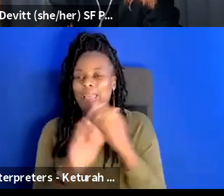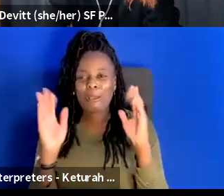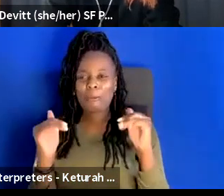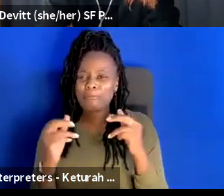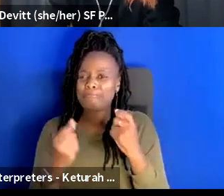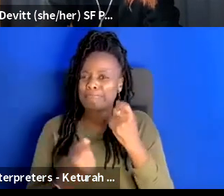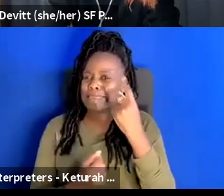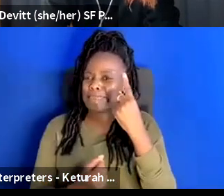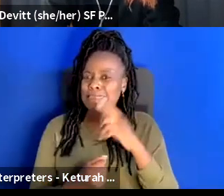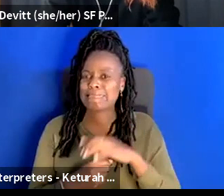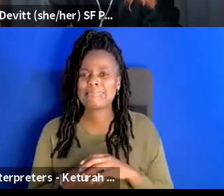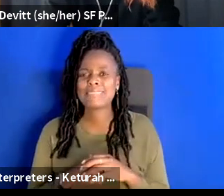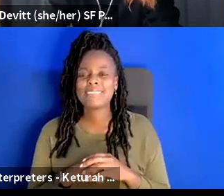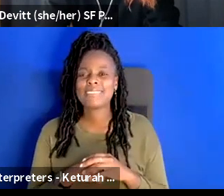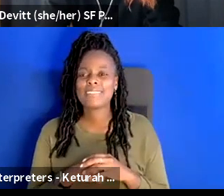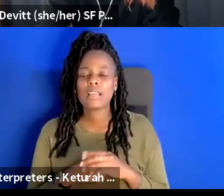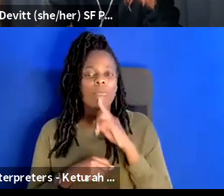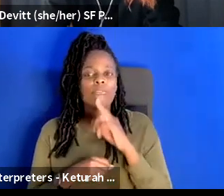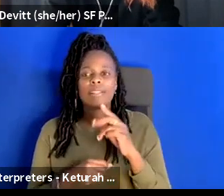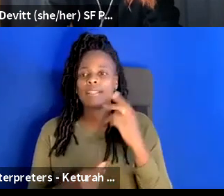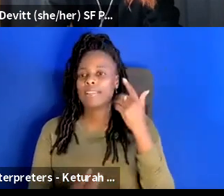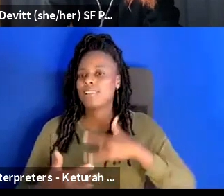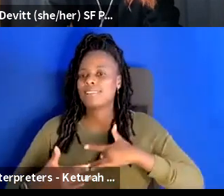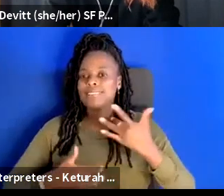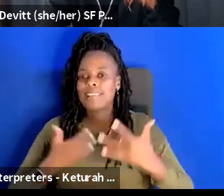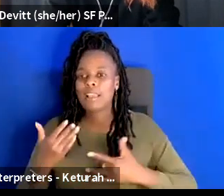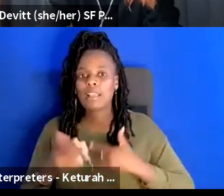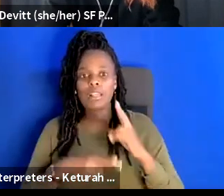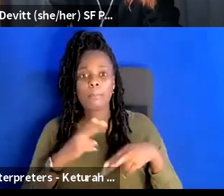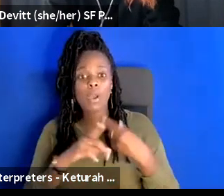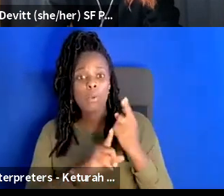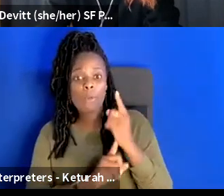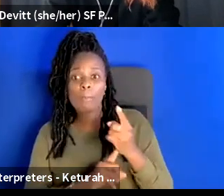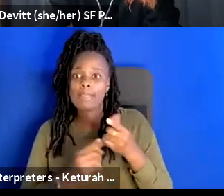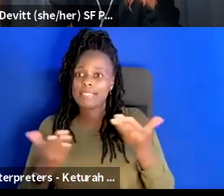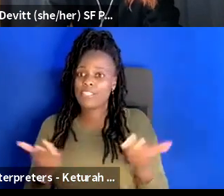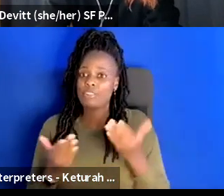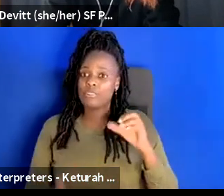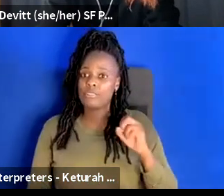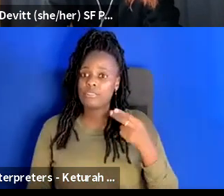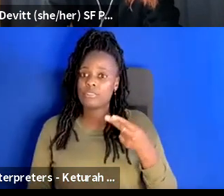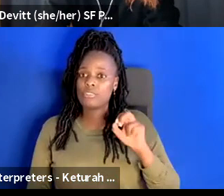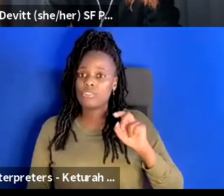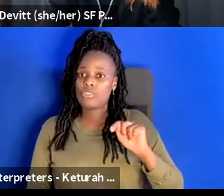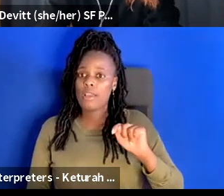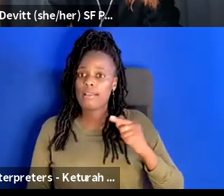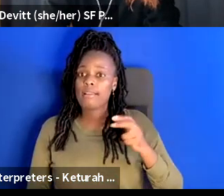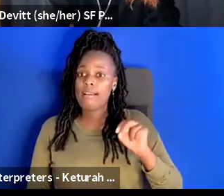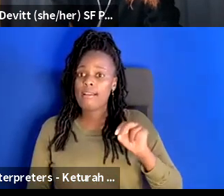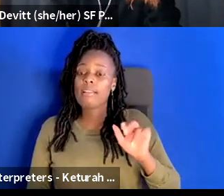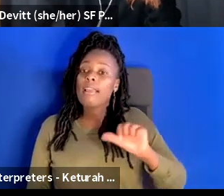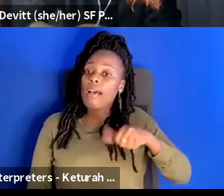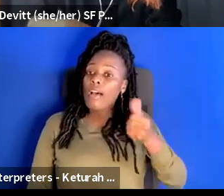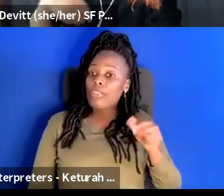basically i'm i'm very excited by um moments both at shotgun and at other institutions of creating spaces in the lobby